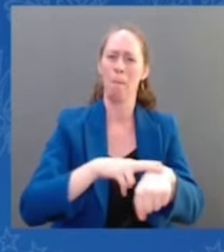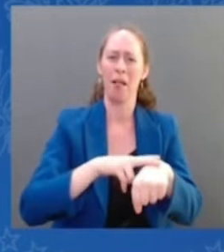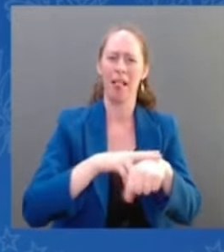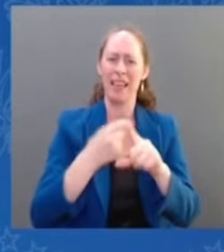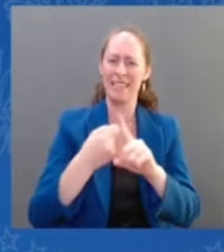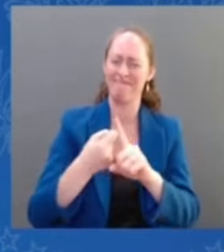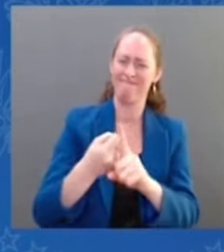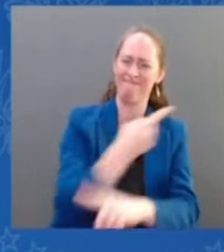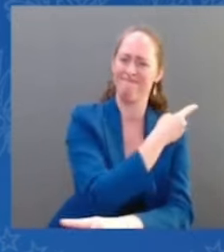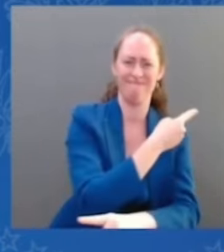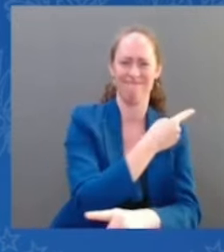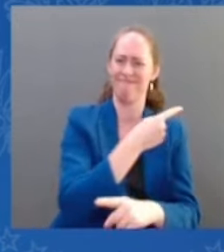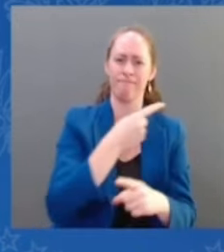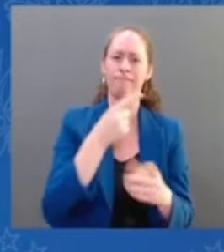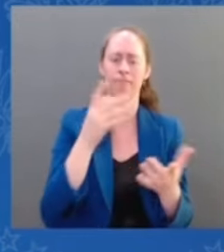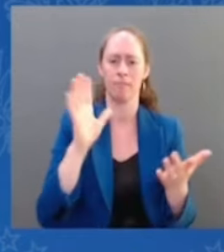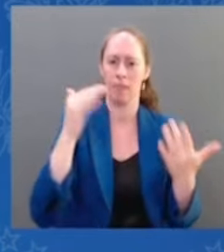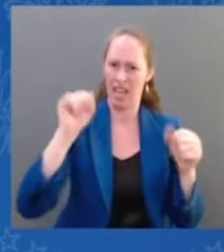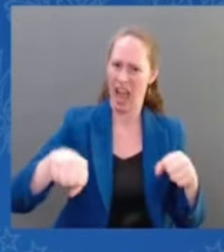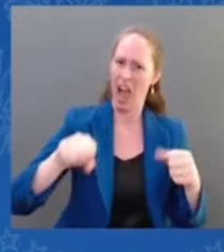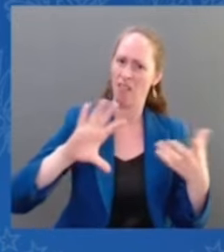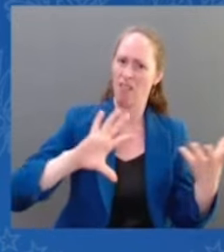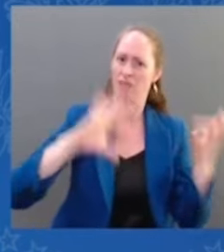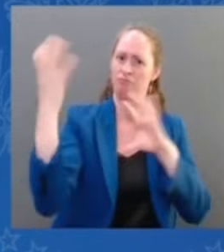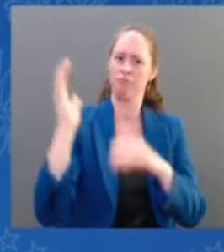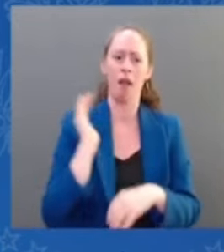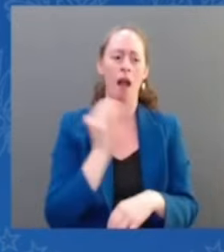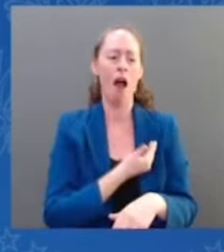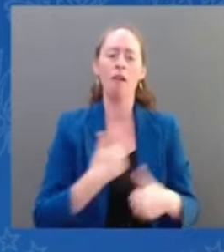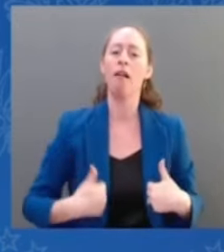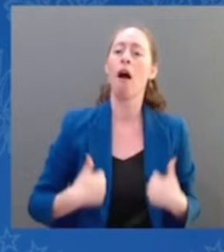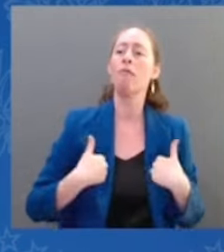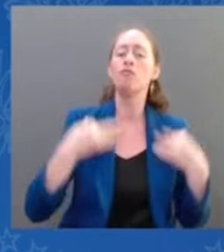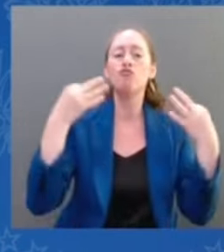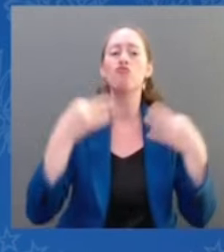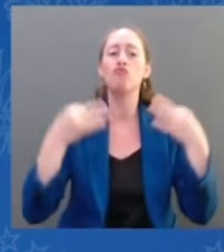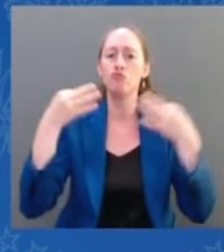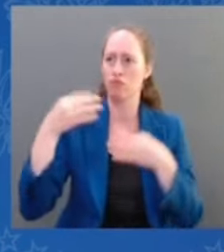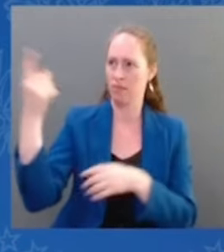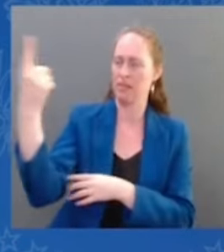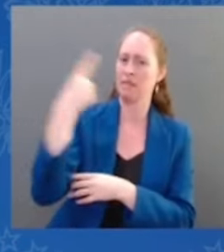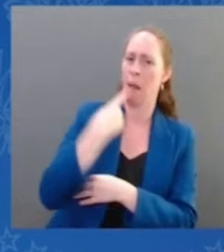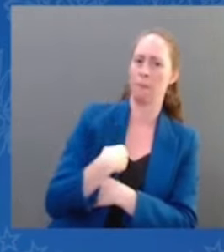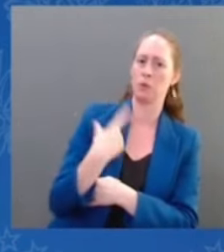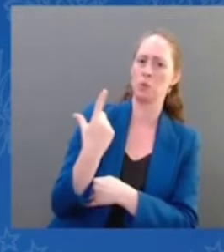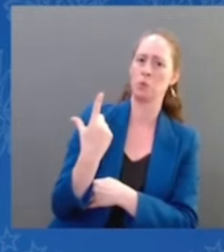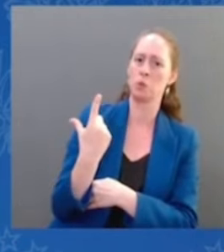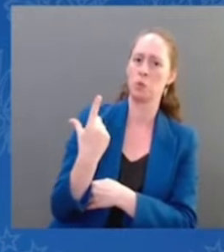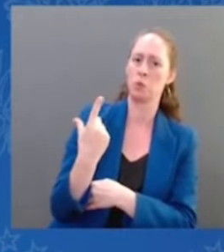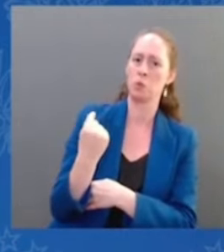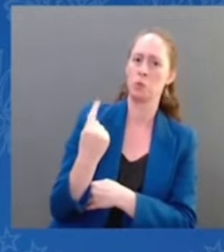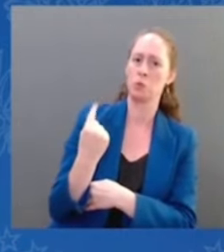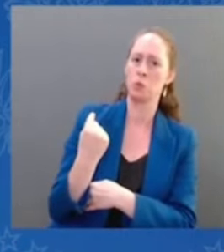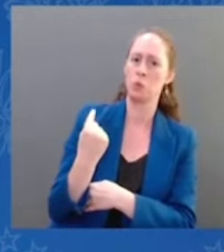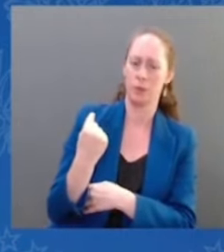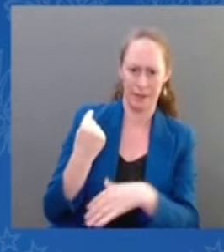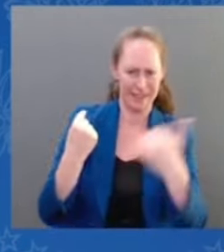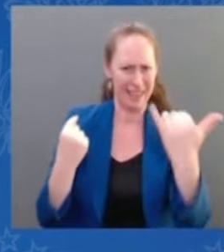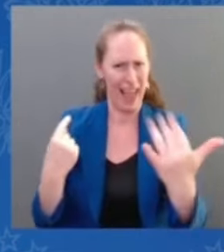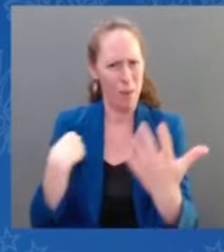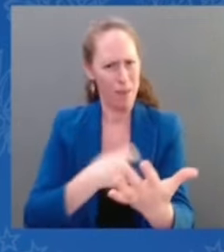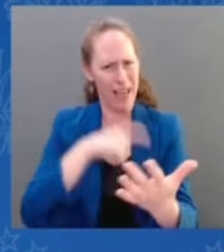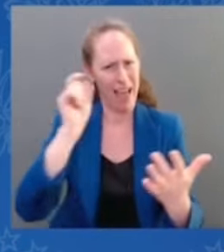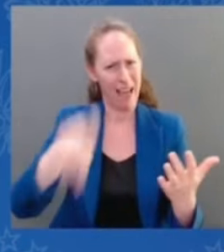mainstream and the extreme, between moving forward and moving backwards, between allowing politicians to enter the most personal